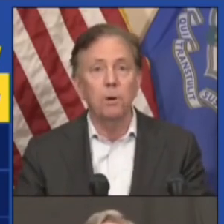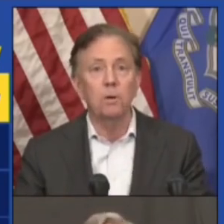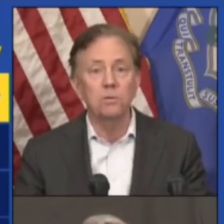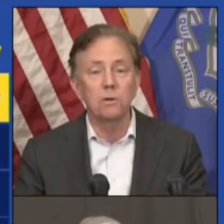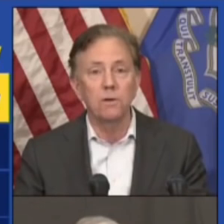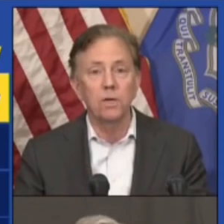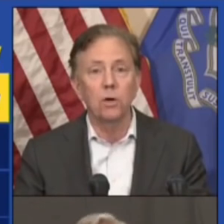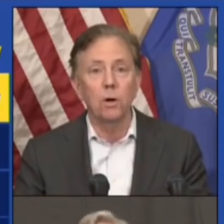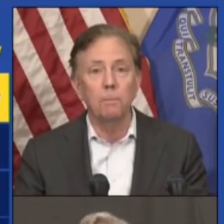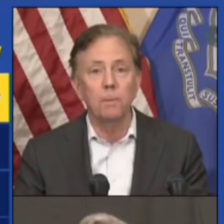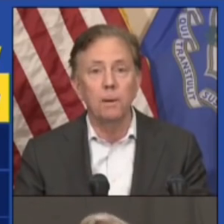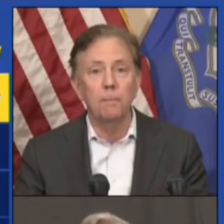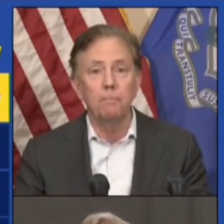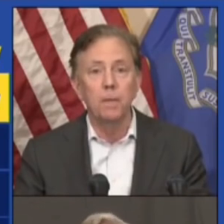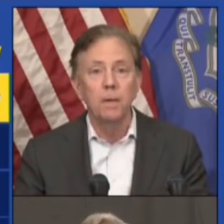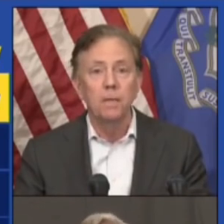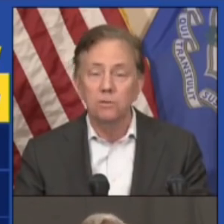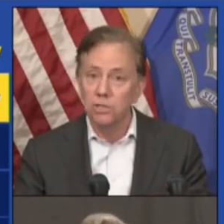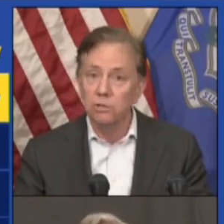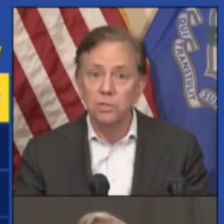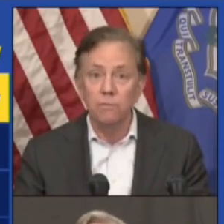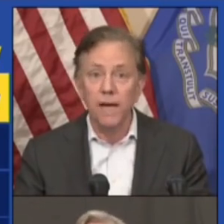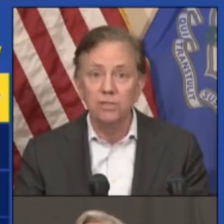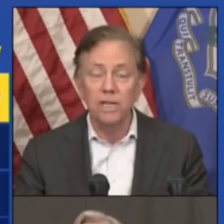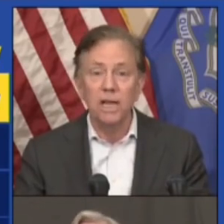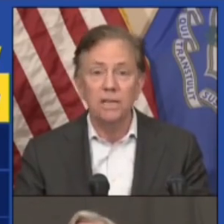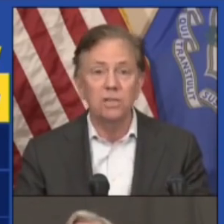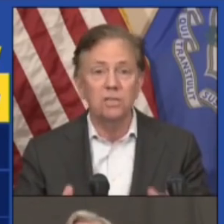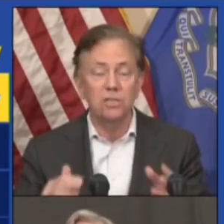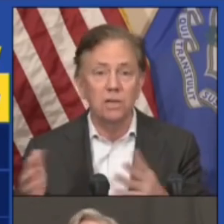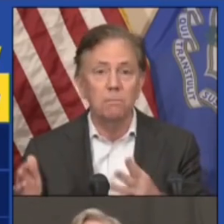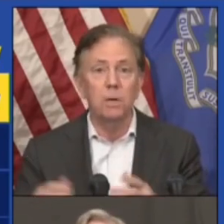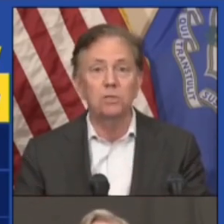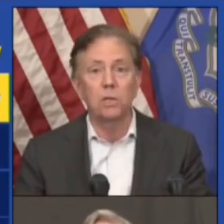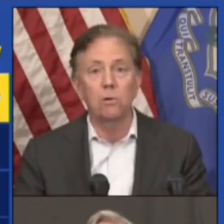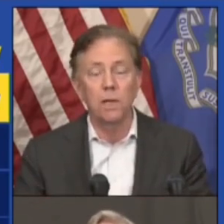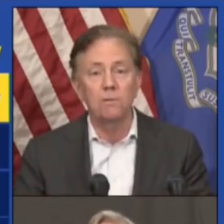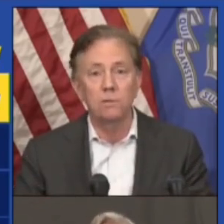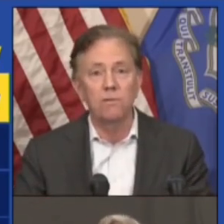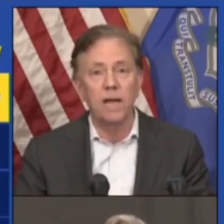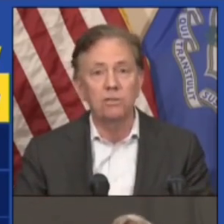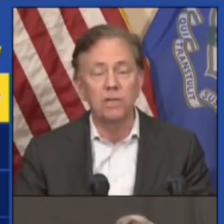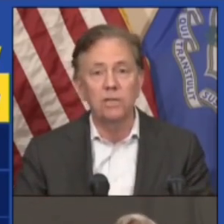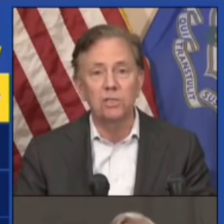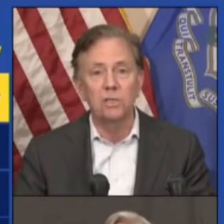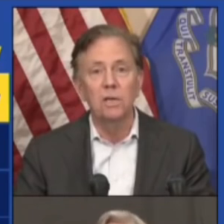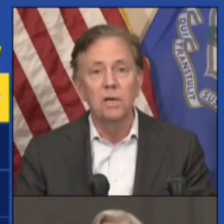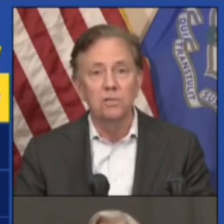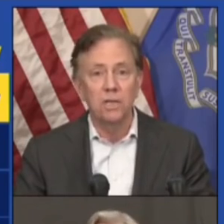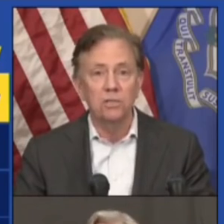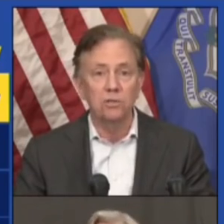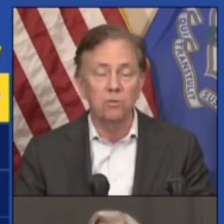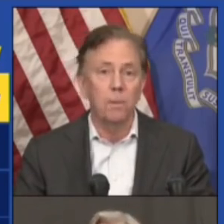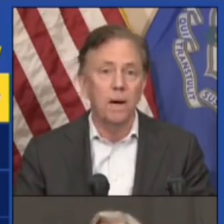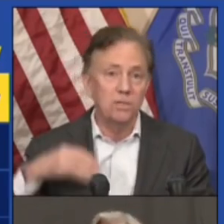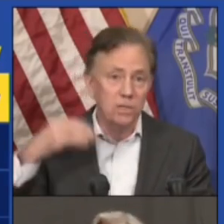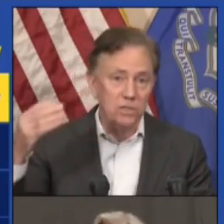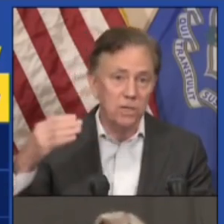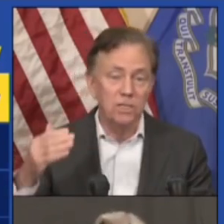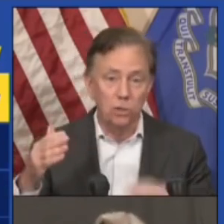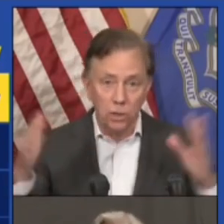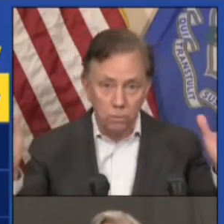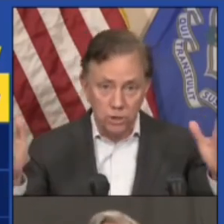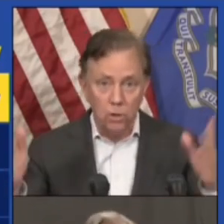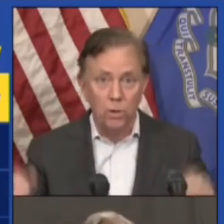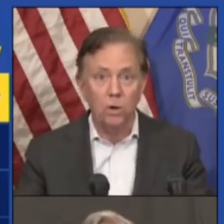In other parts of Europe, there's still some vaccine hesitancy, much lower levels of vaccination. So that just reminds